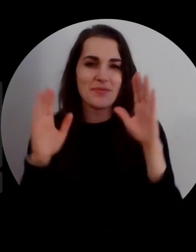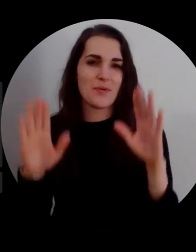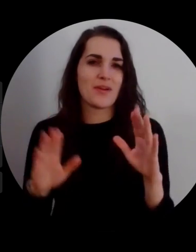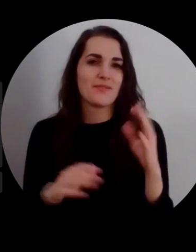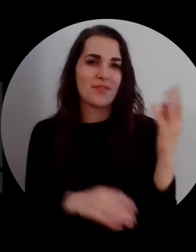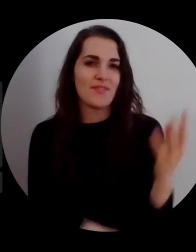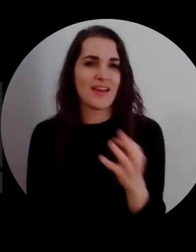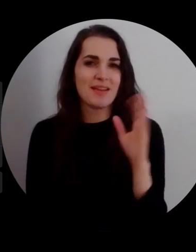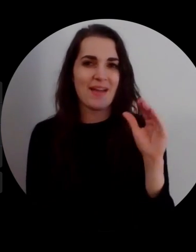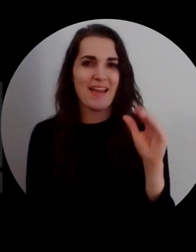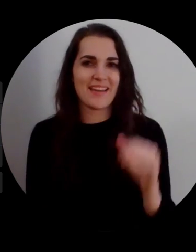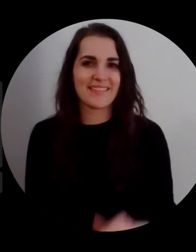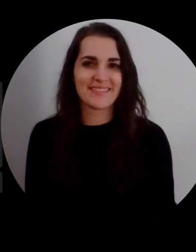a wonderful Friday. Bye.